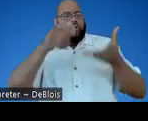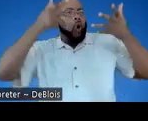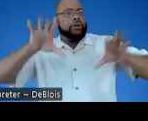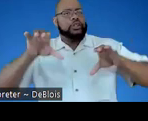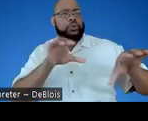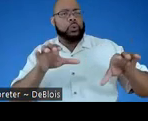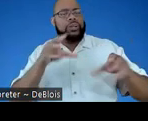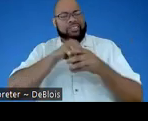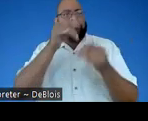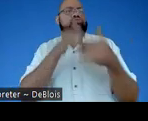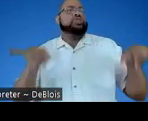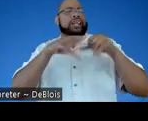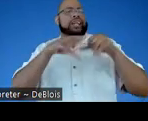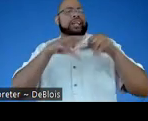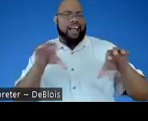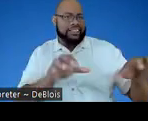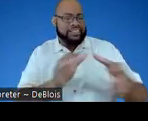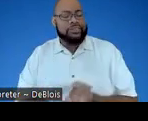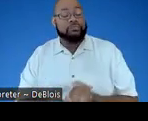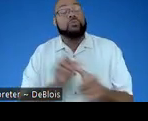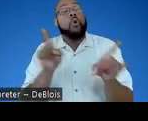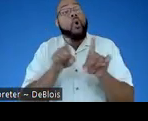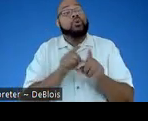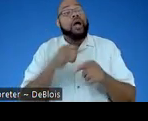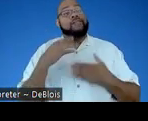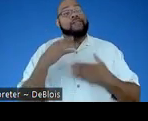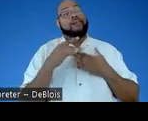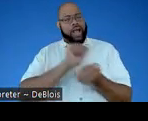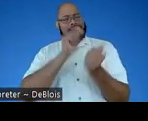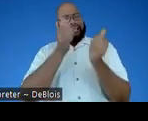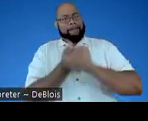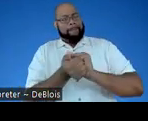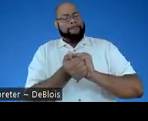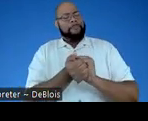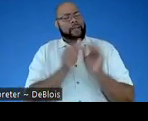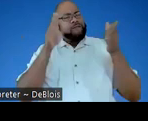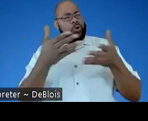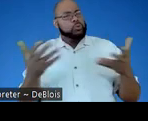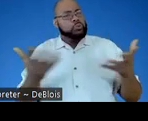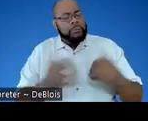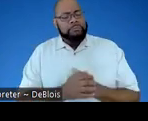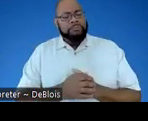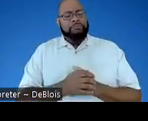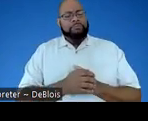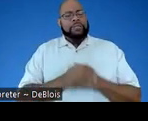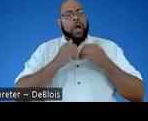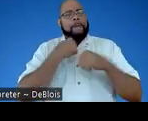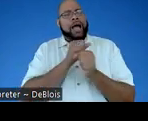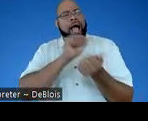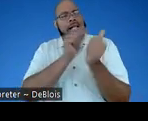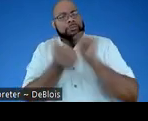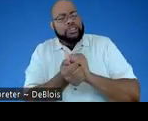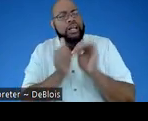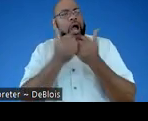doing within your routines and activities. And then also we have our guide to adaptations, which really focuses on how do you make those adaptations?